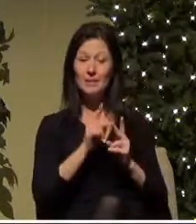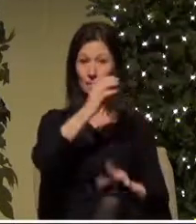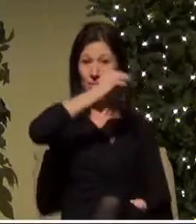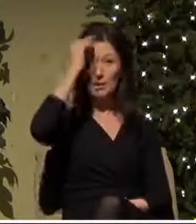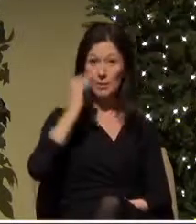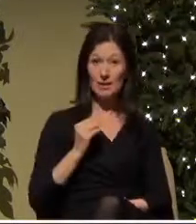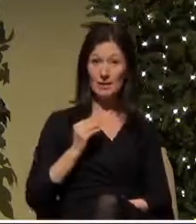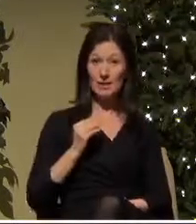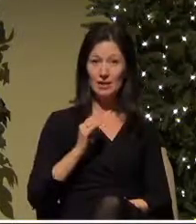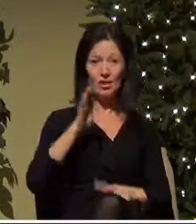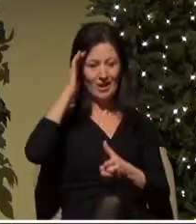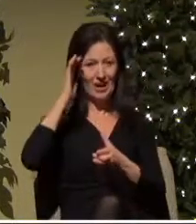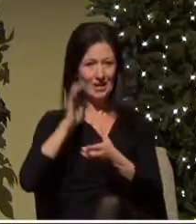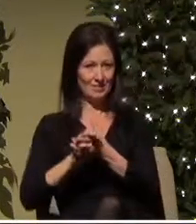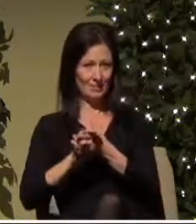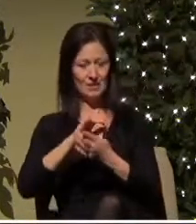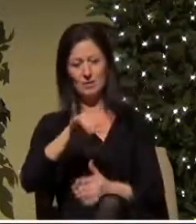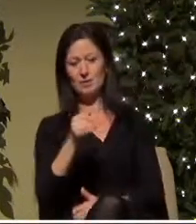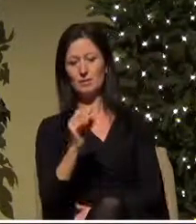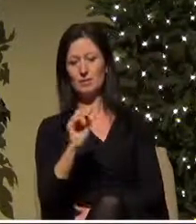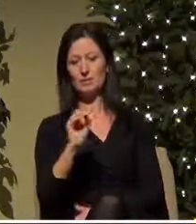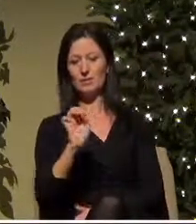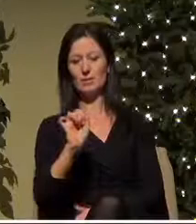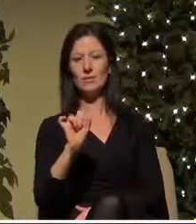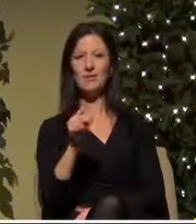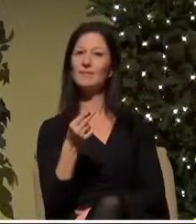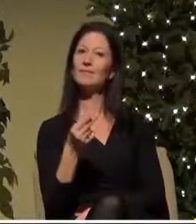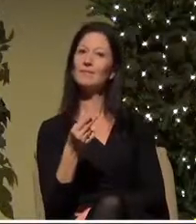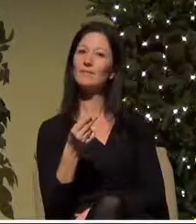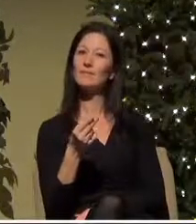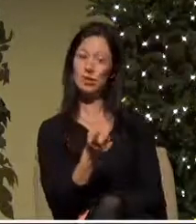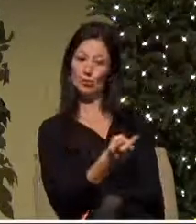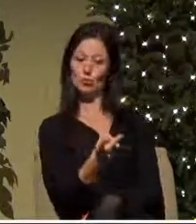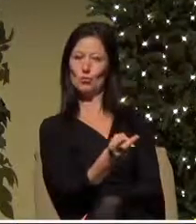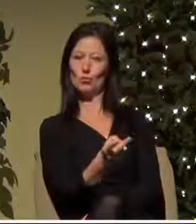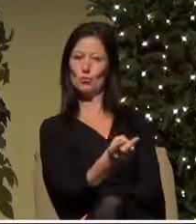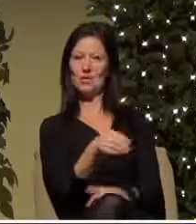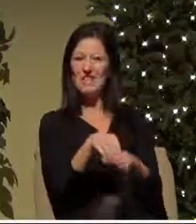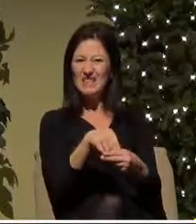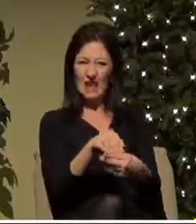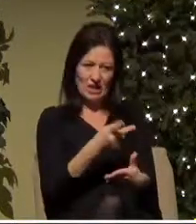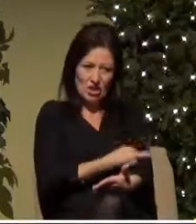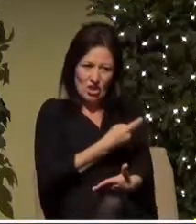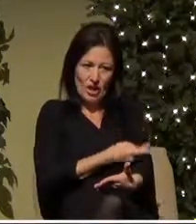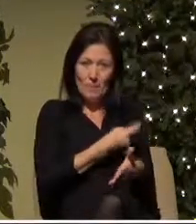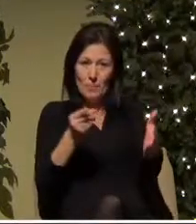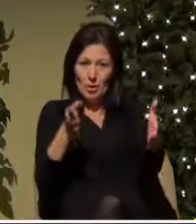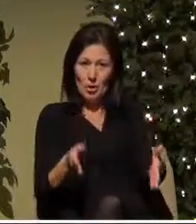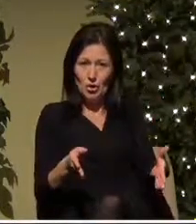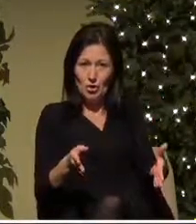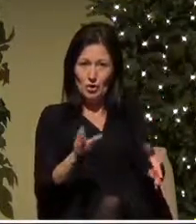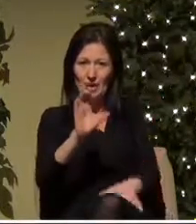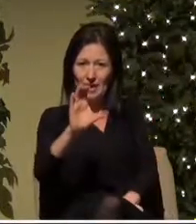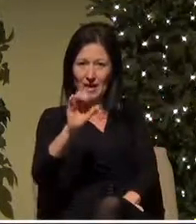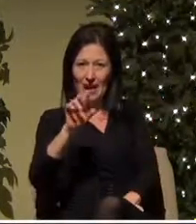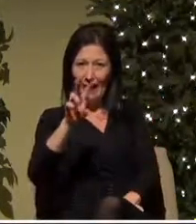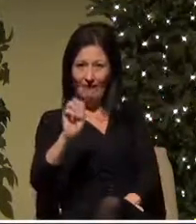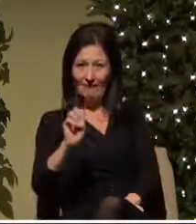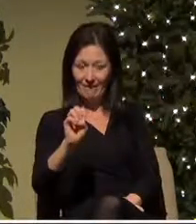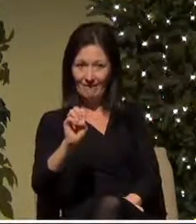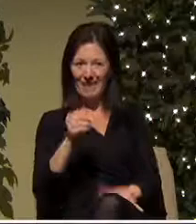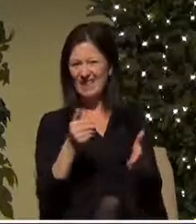as we come into the story of shepherds and they are in a shepherd's cave on the outskirts of Bethlehem